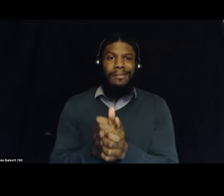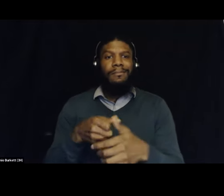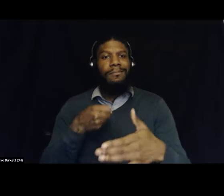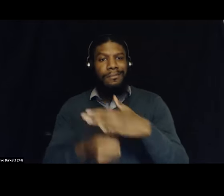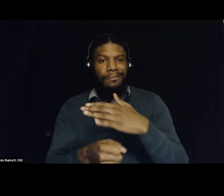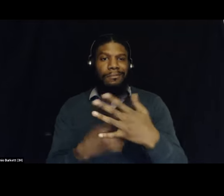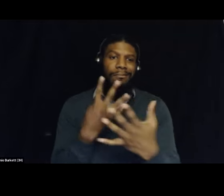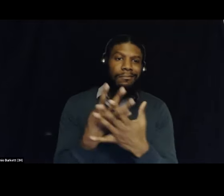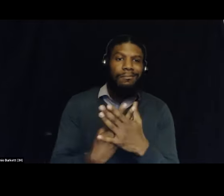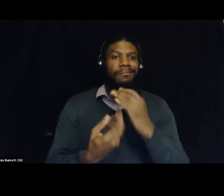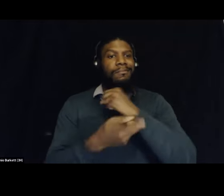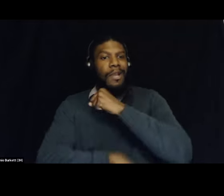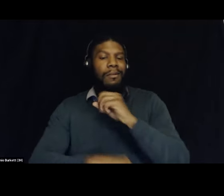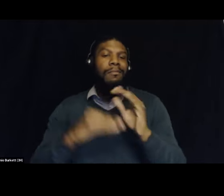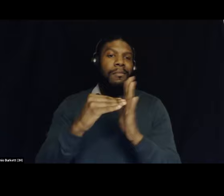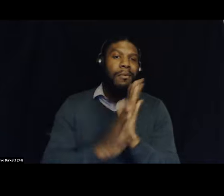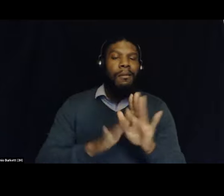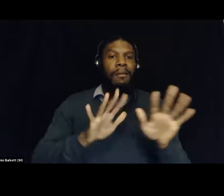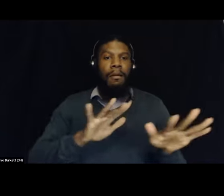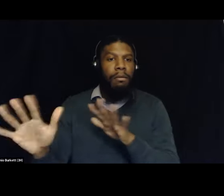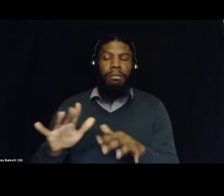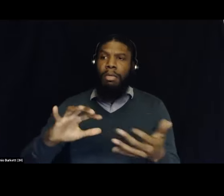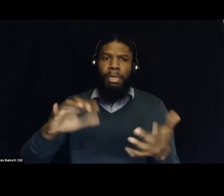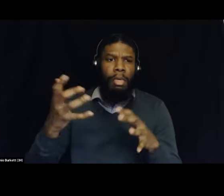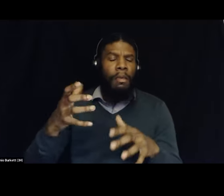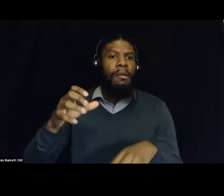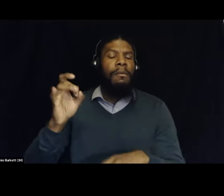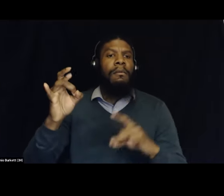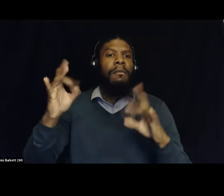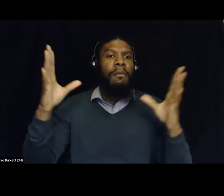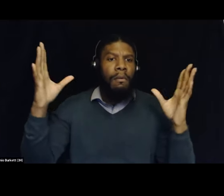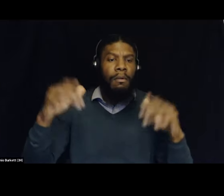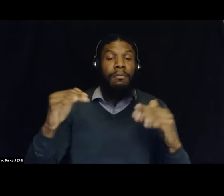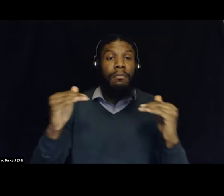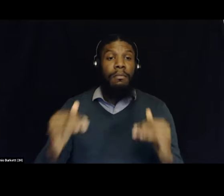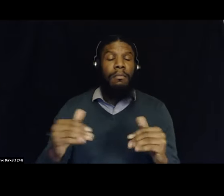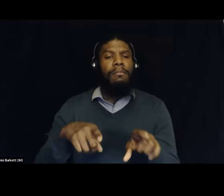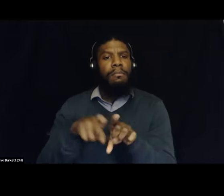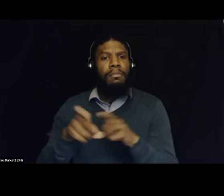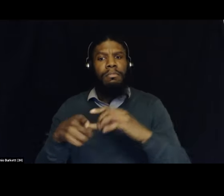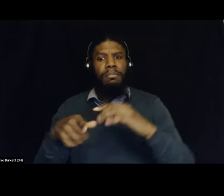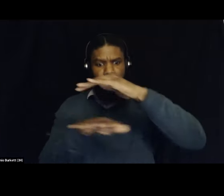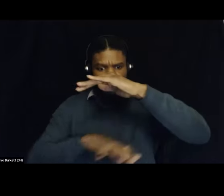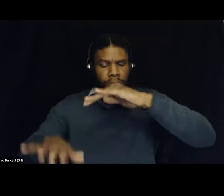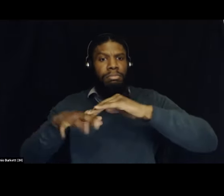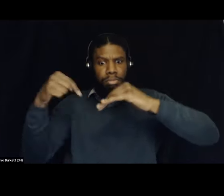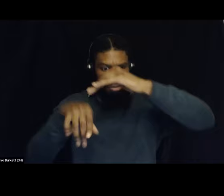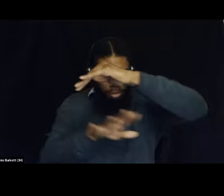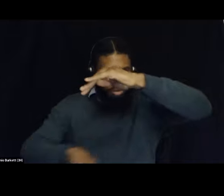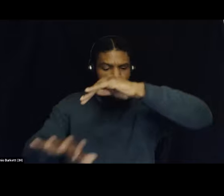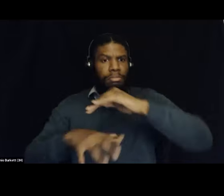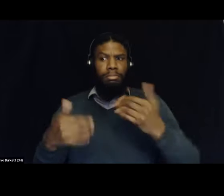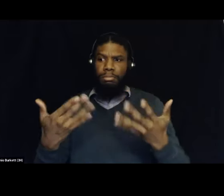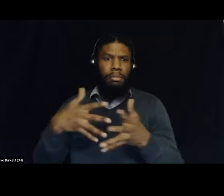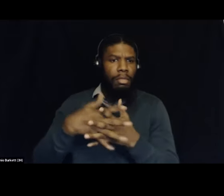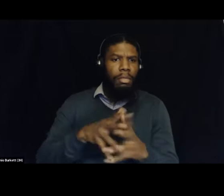records have wrought untold devastation. What's much less understood is how far the drug war's tentacles reach beyond